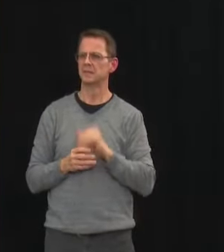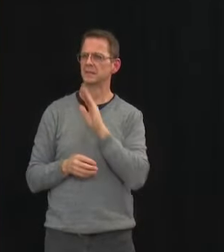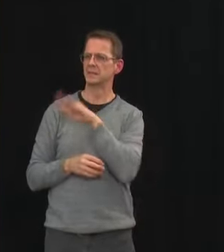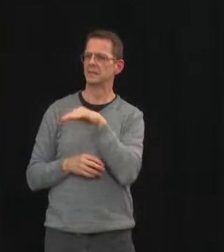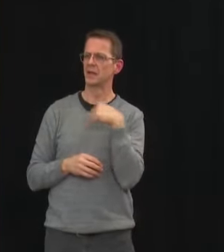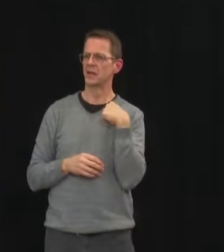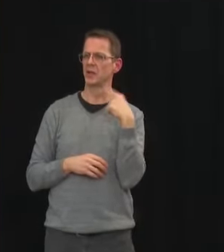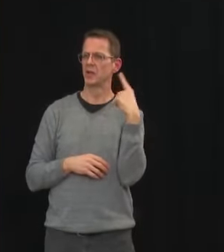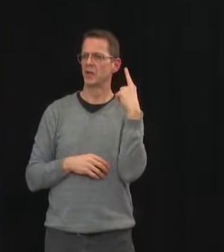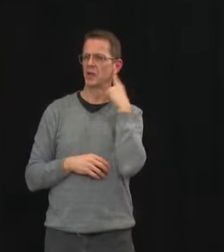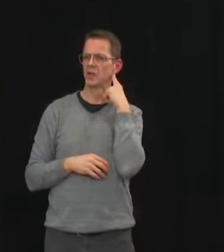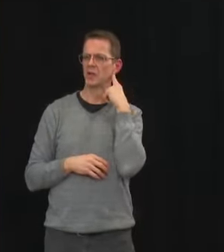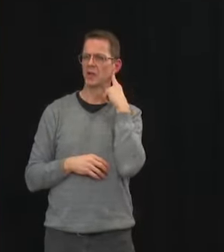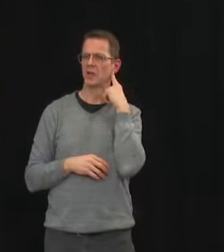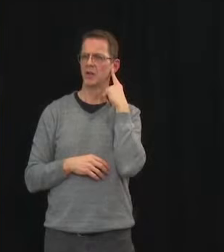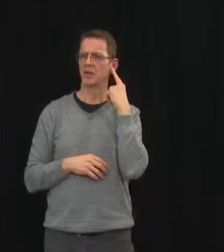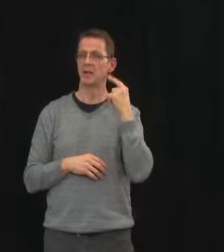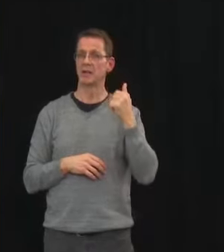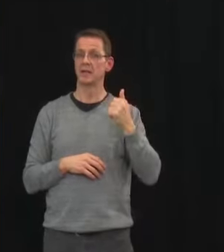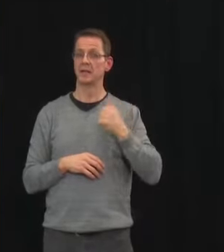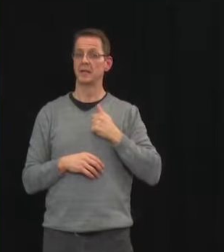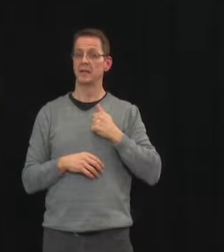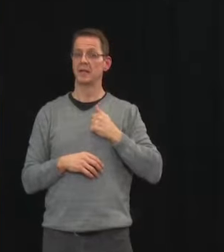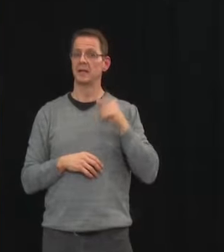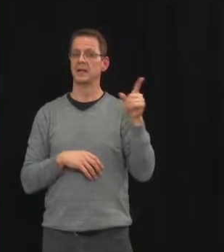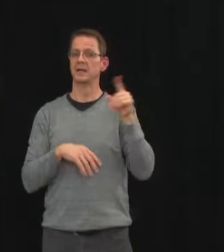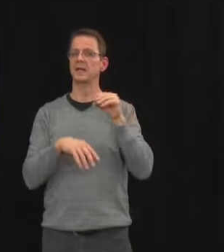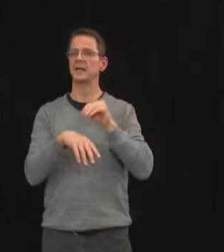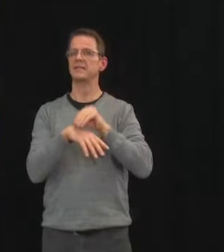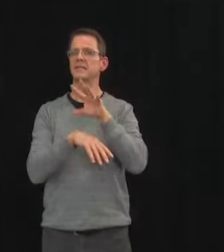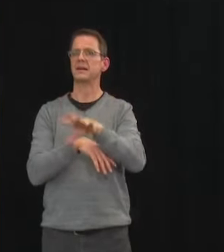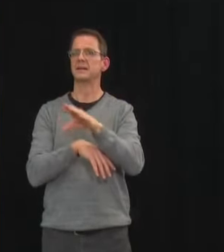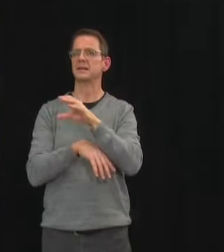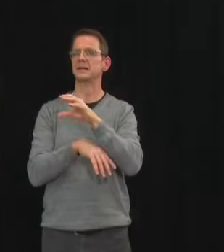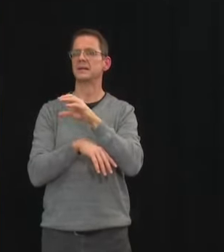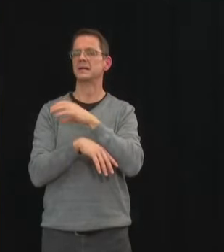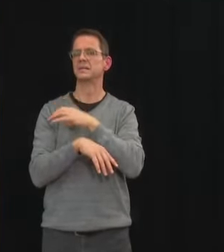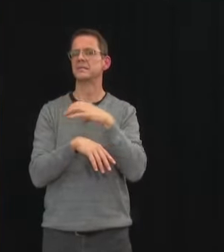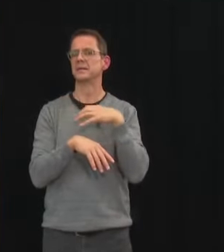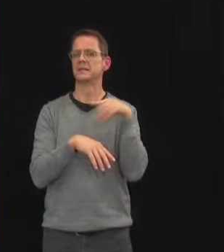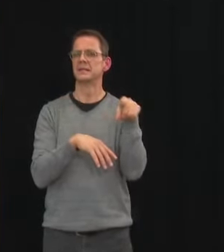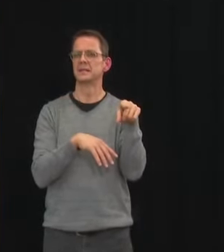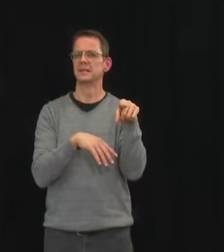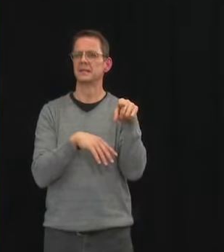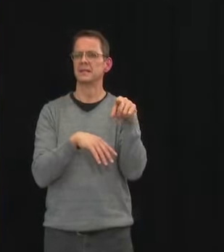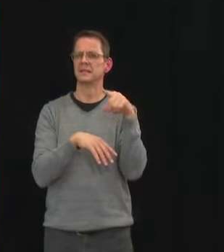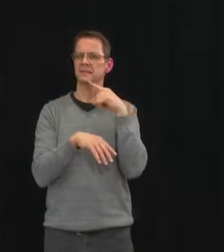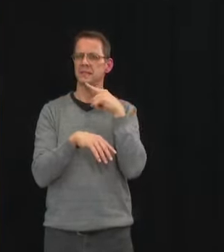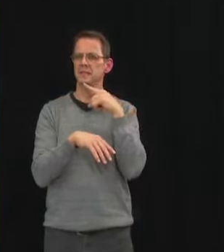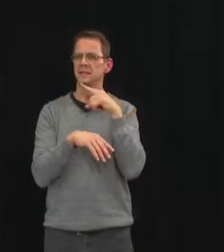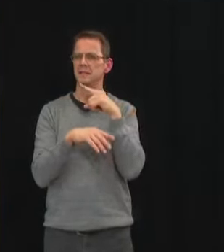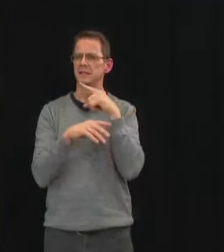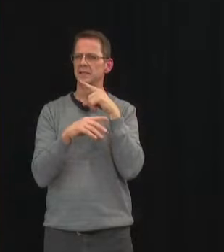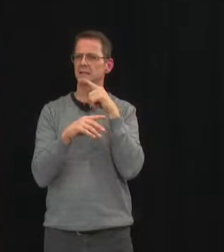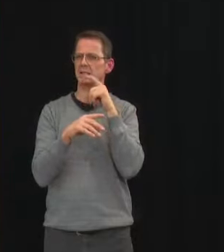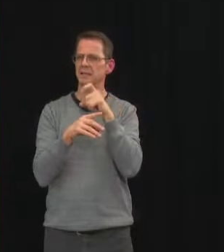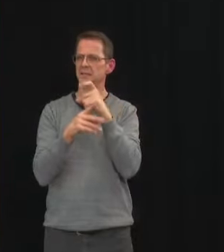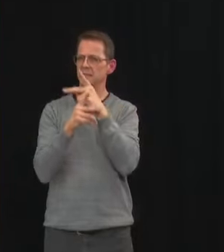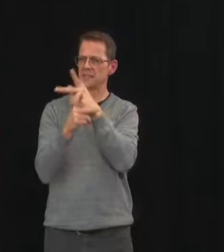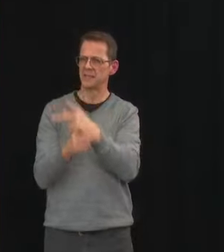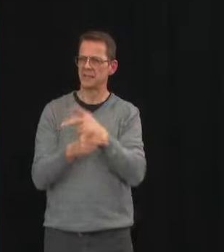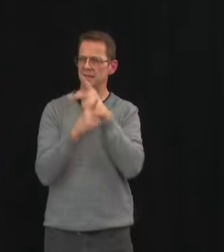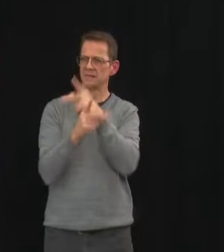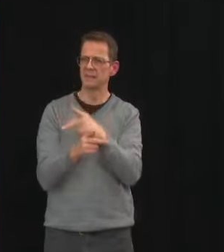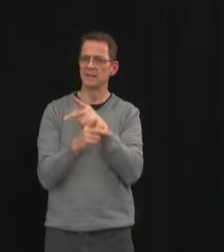not be given to those 65 and older will alberta be following this recommendation and will roll out priorities change to accommodate the astrazeneca